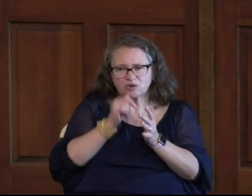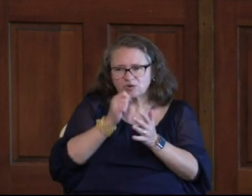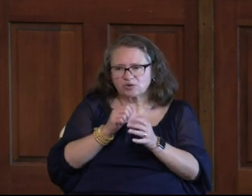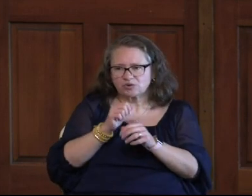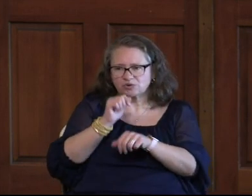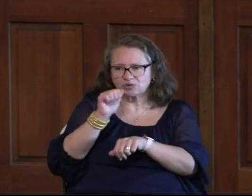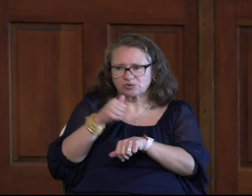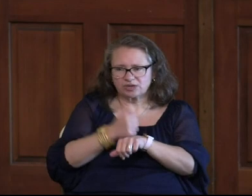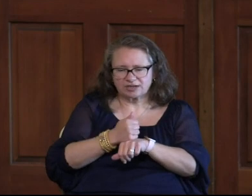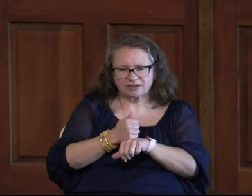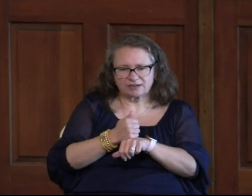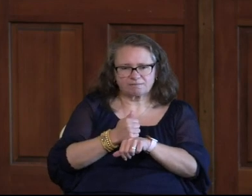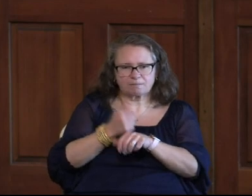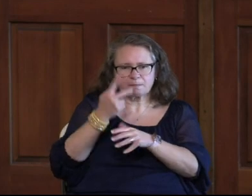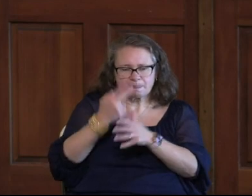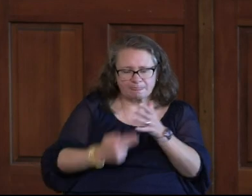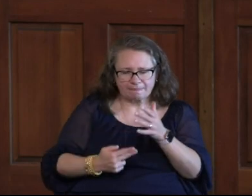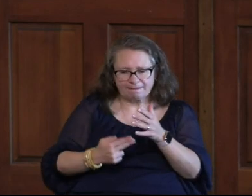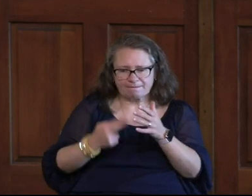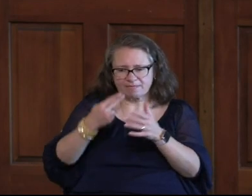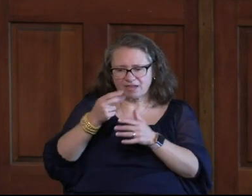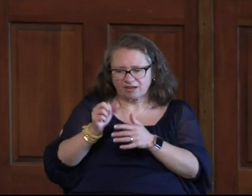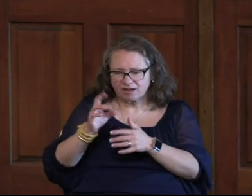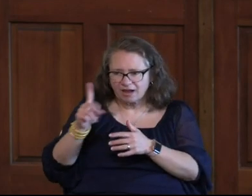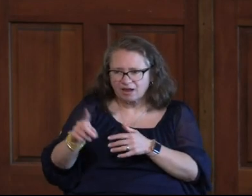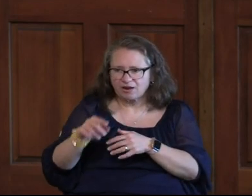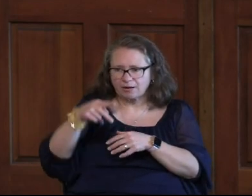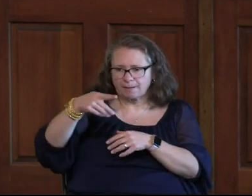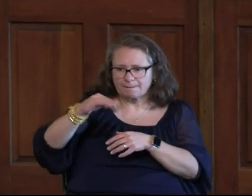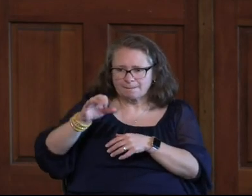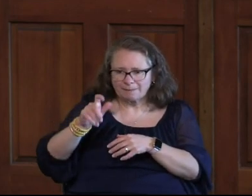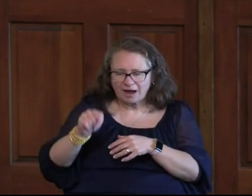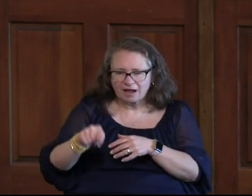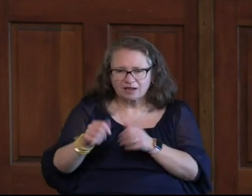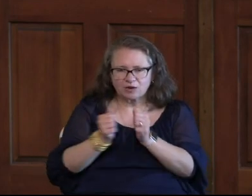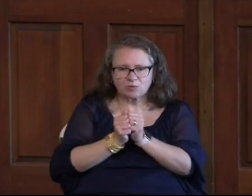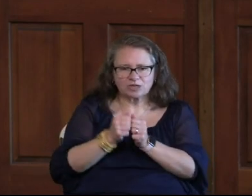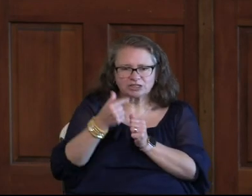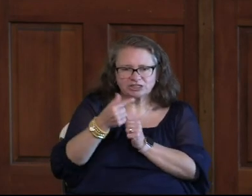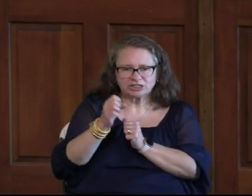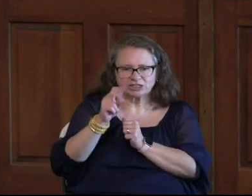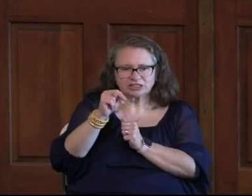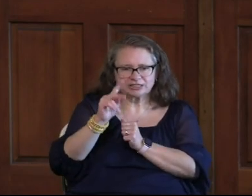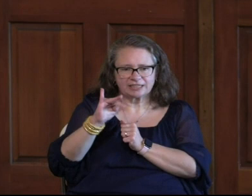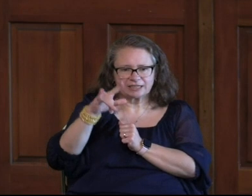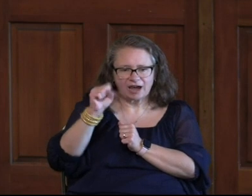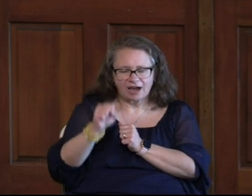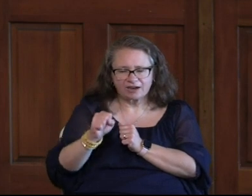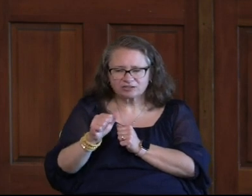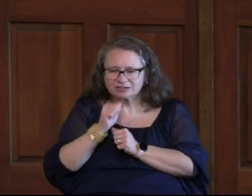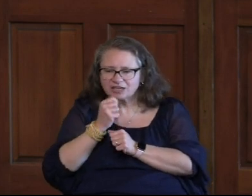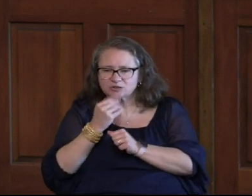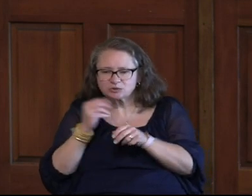They're Praying To God Both Herod And Pontius Pilate Along With The Gentiles And The People Of Israel